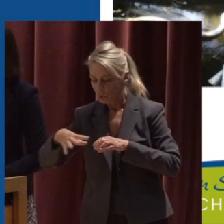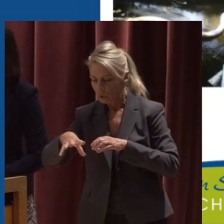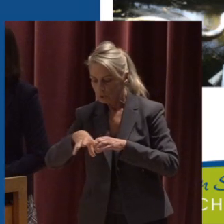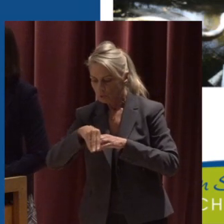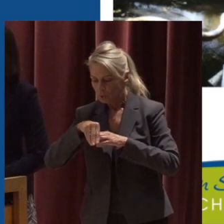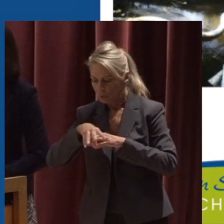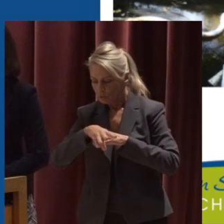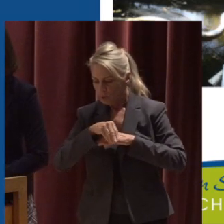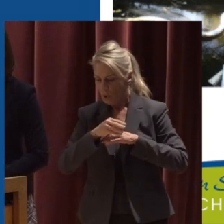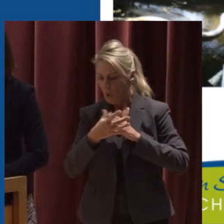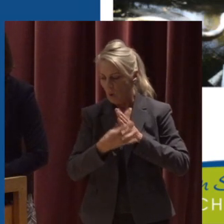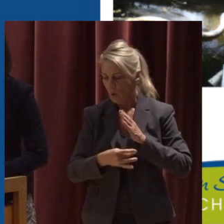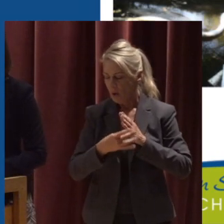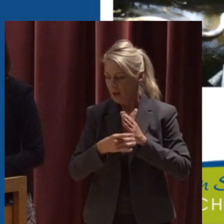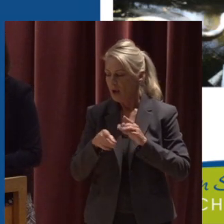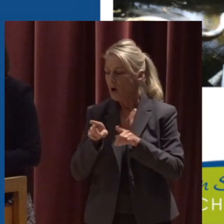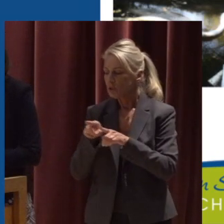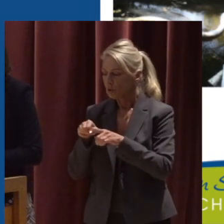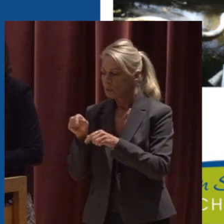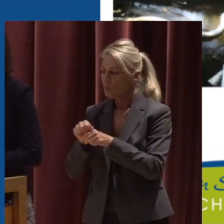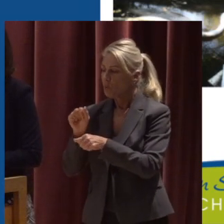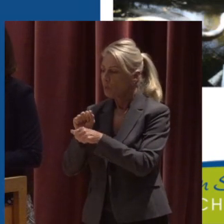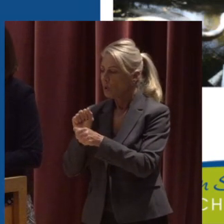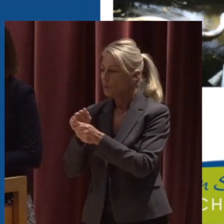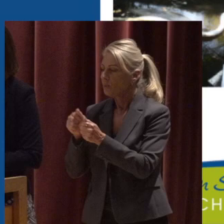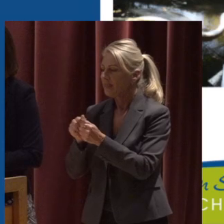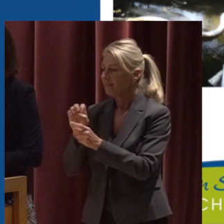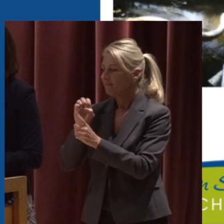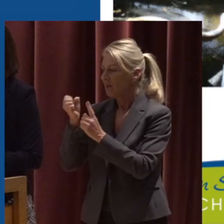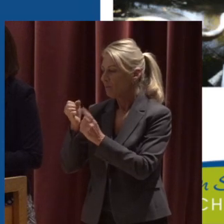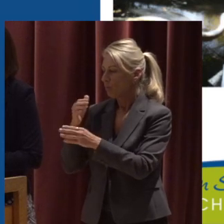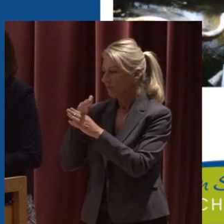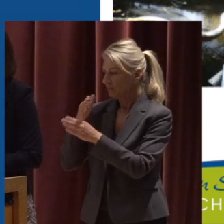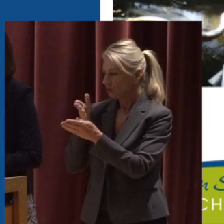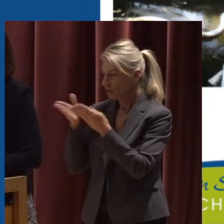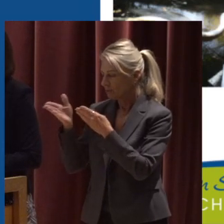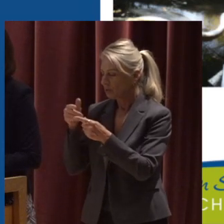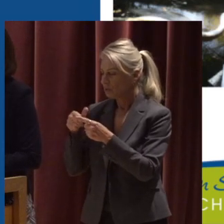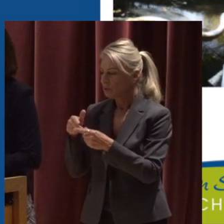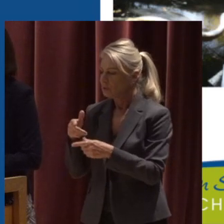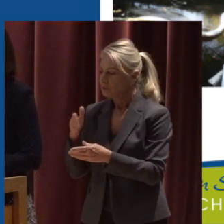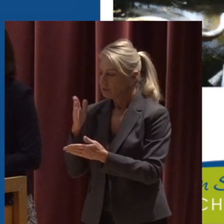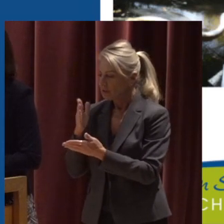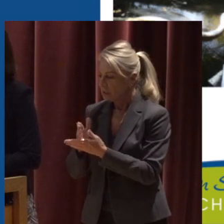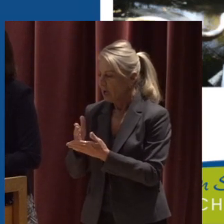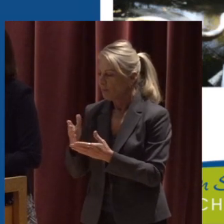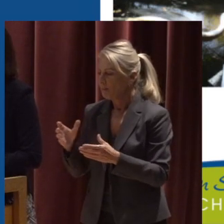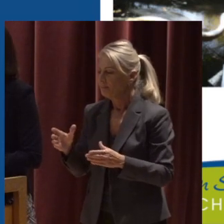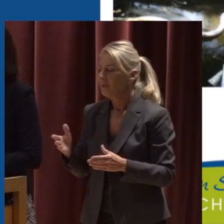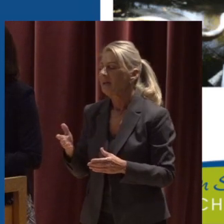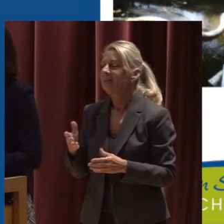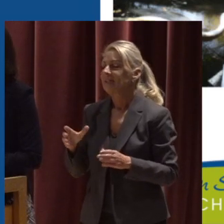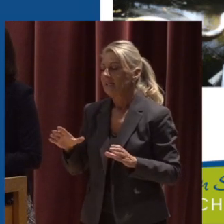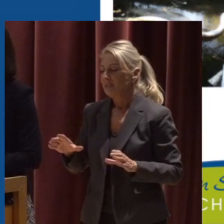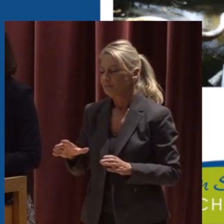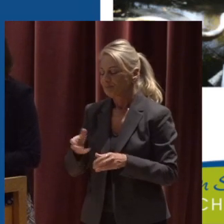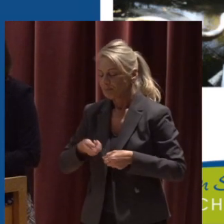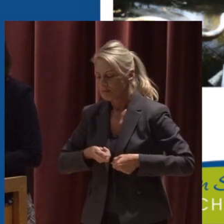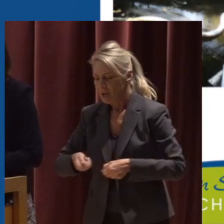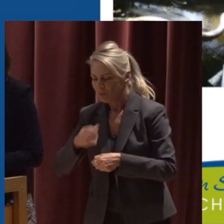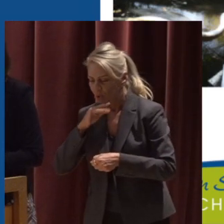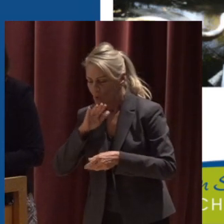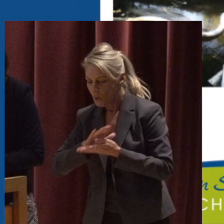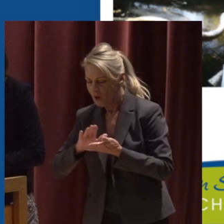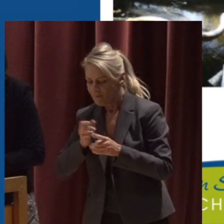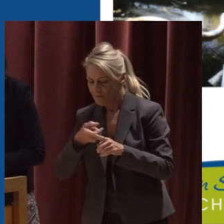finding and working with environmental services to stop an active dumping of dirty mop water from a certain high school Stream crew is doing